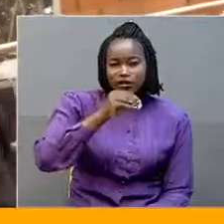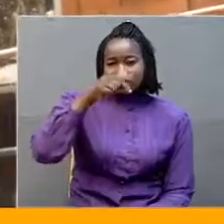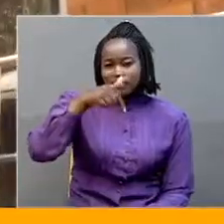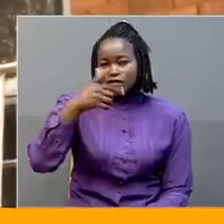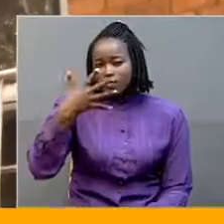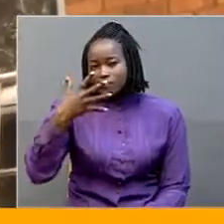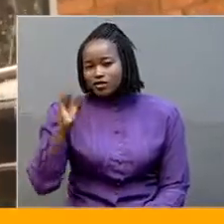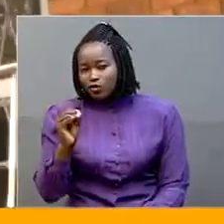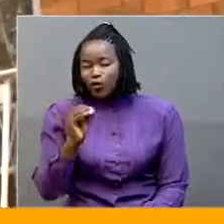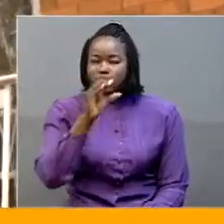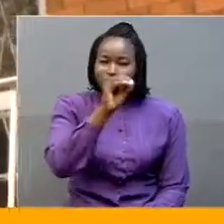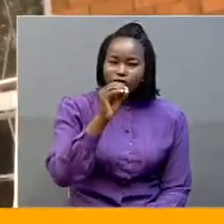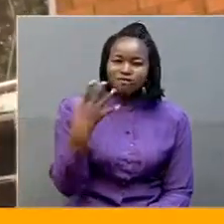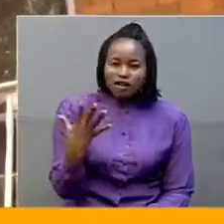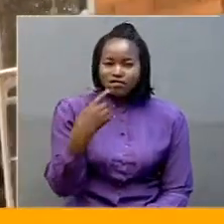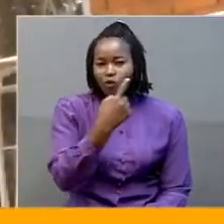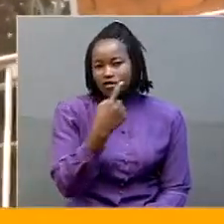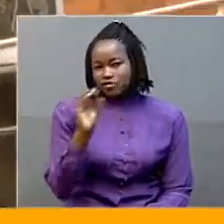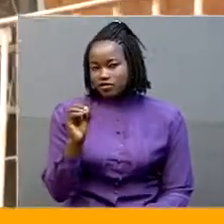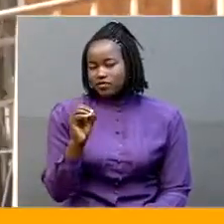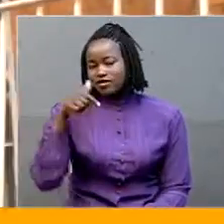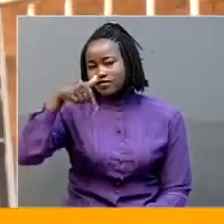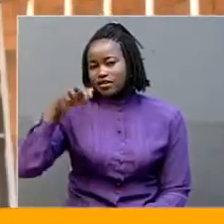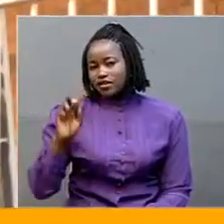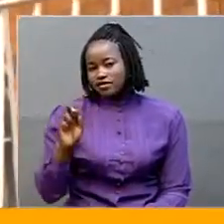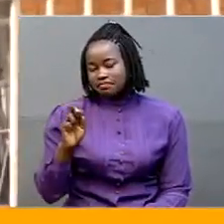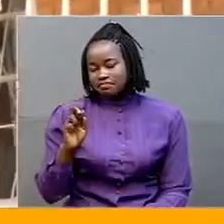-051078.